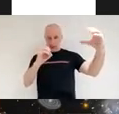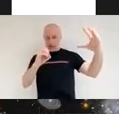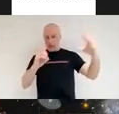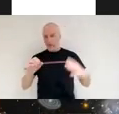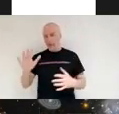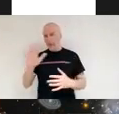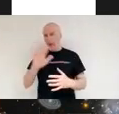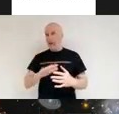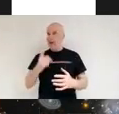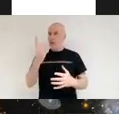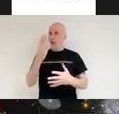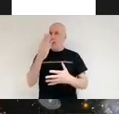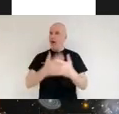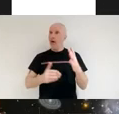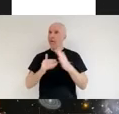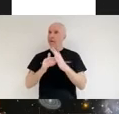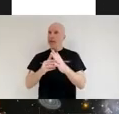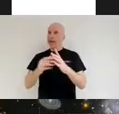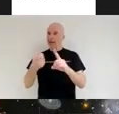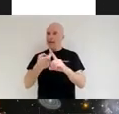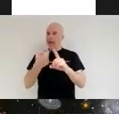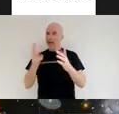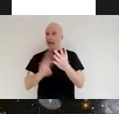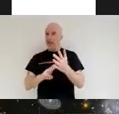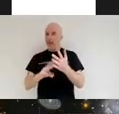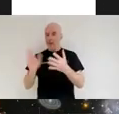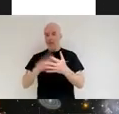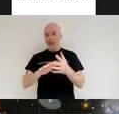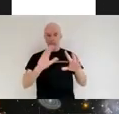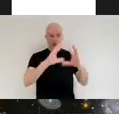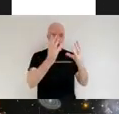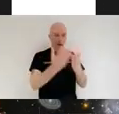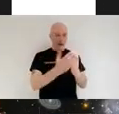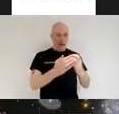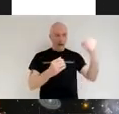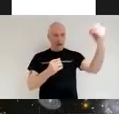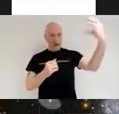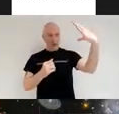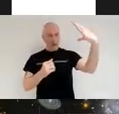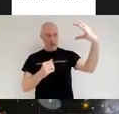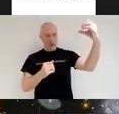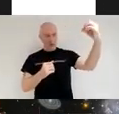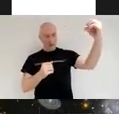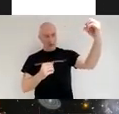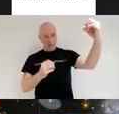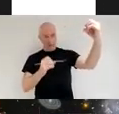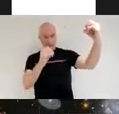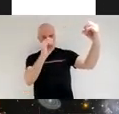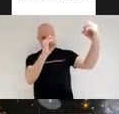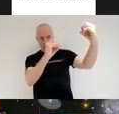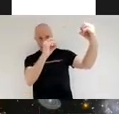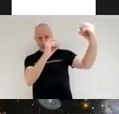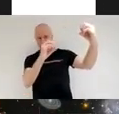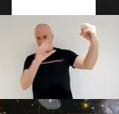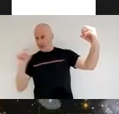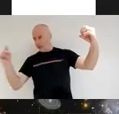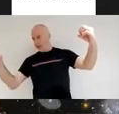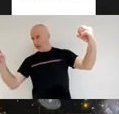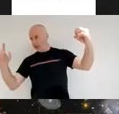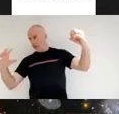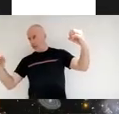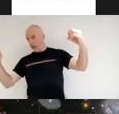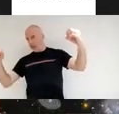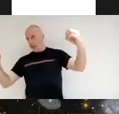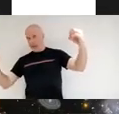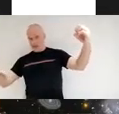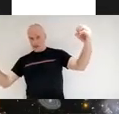kilometers away from the earth and it puts the earth between the sun and the spacecraft now that's useful for a